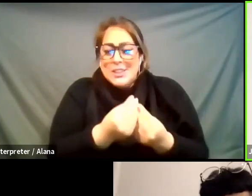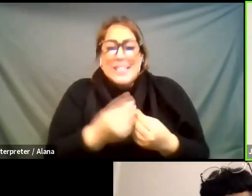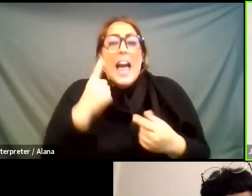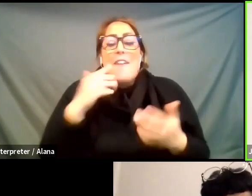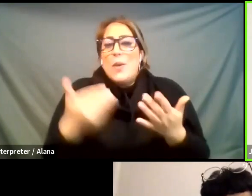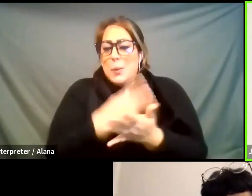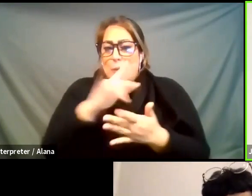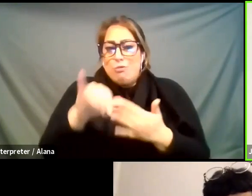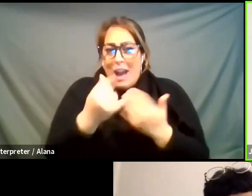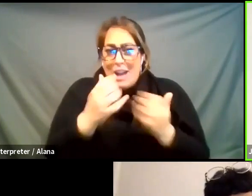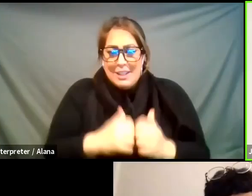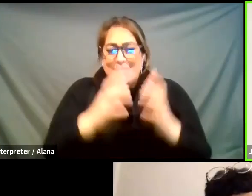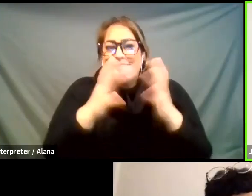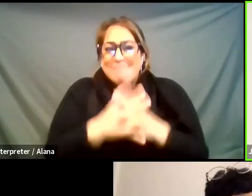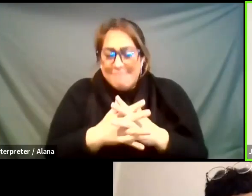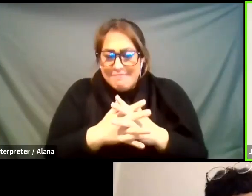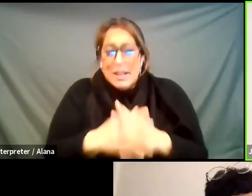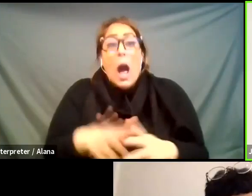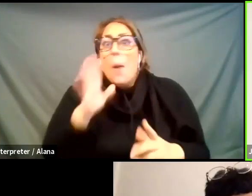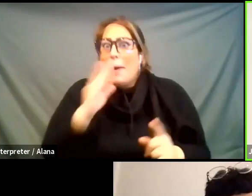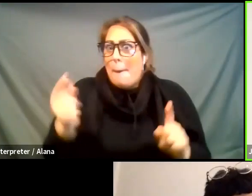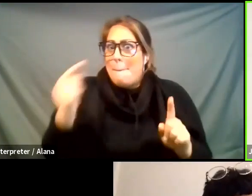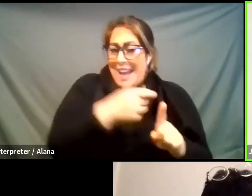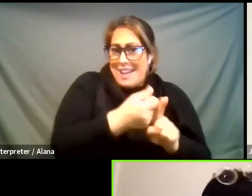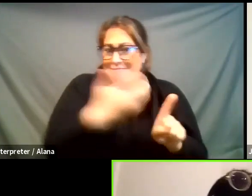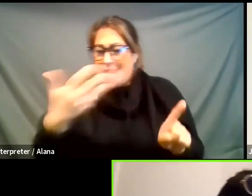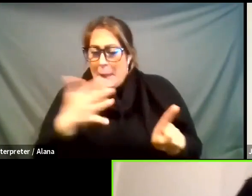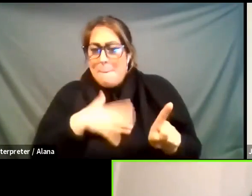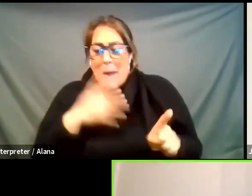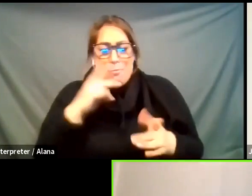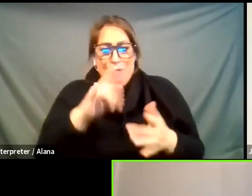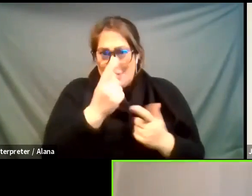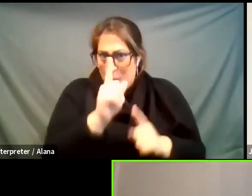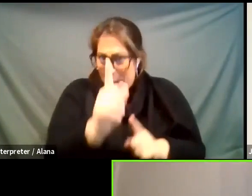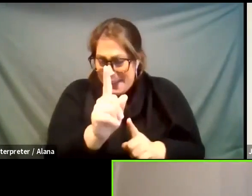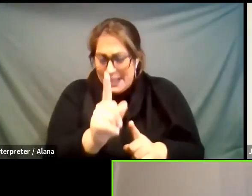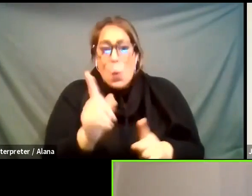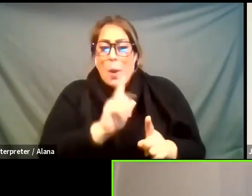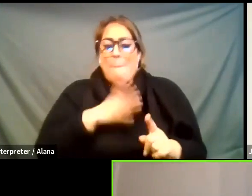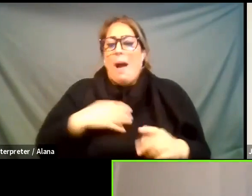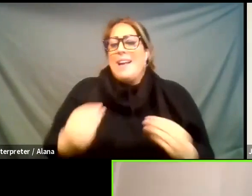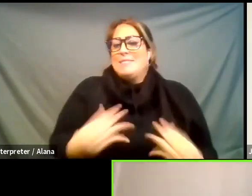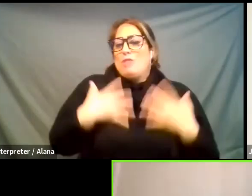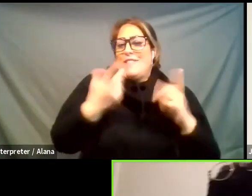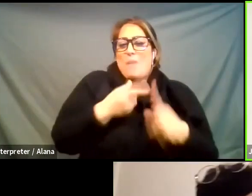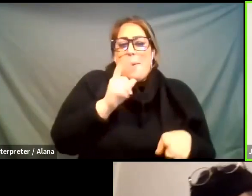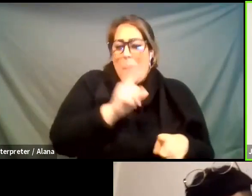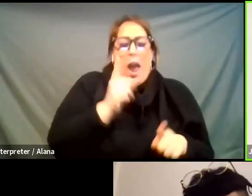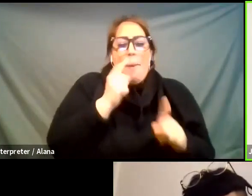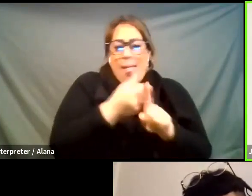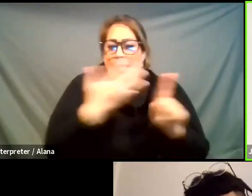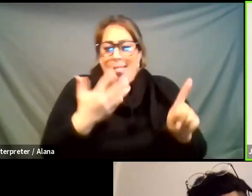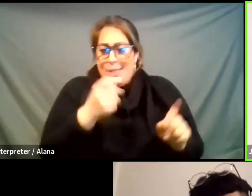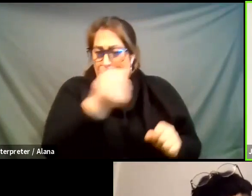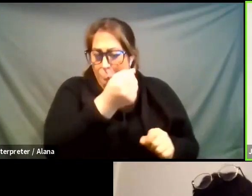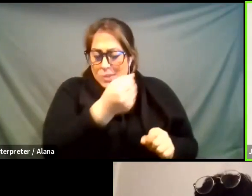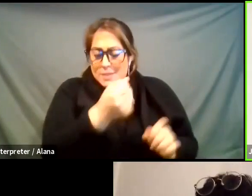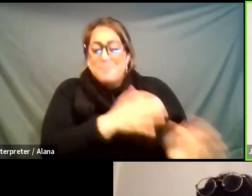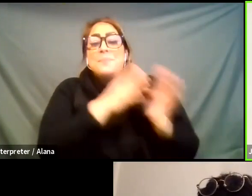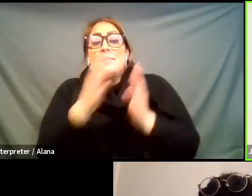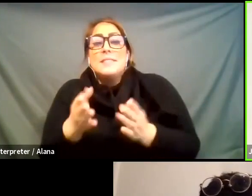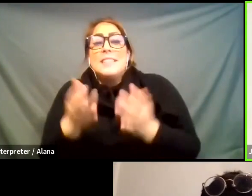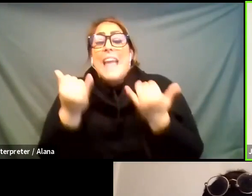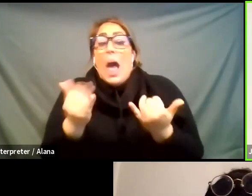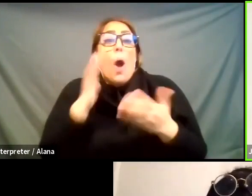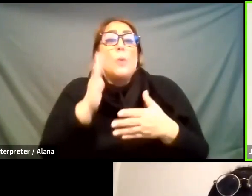um and we'll get back to what it means and where the inspiration comes from but here i'm gonna share